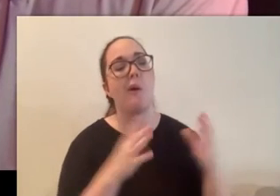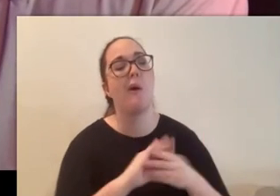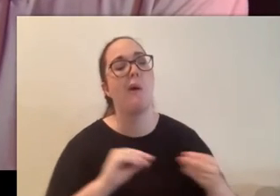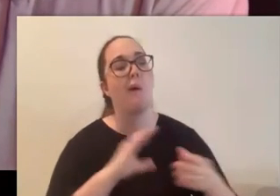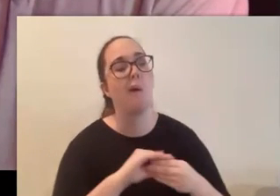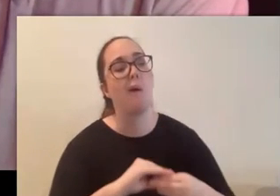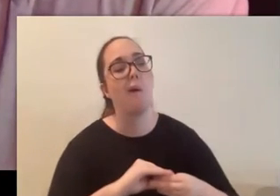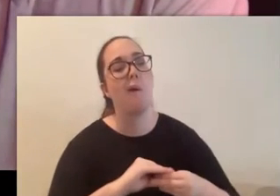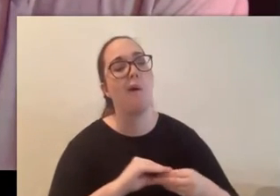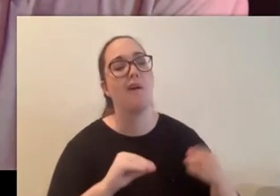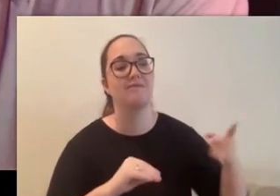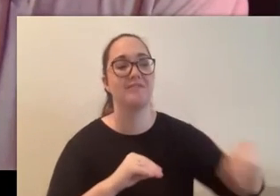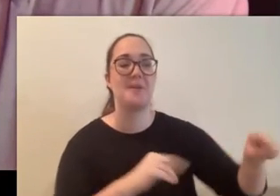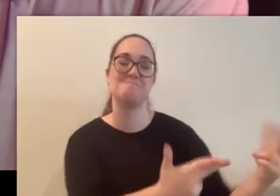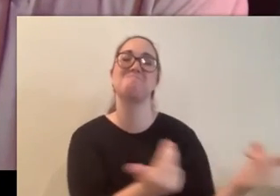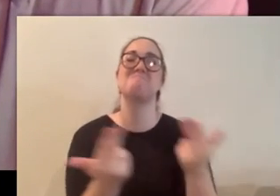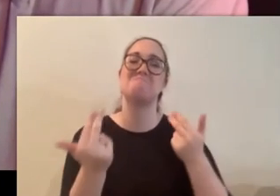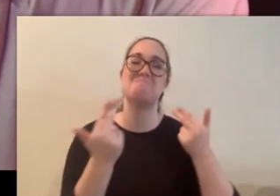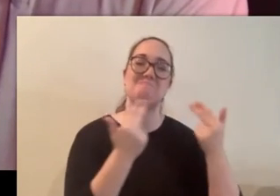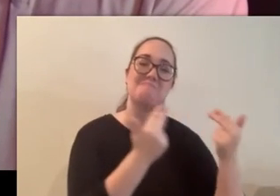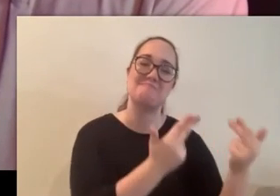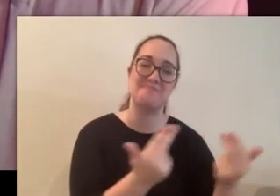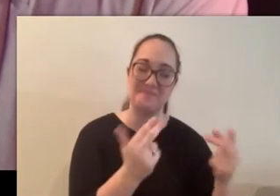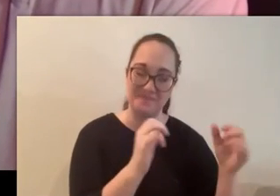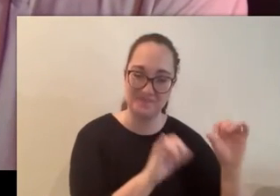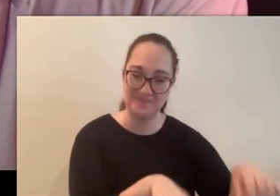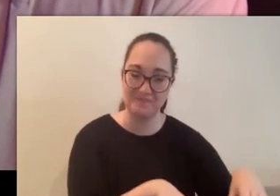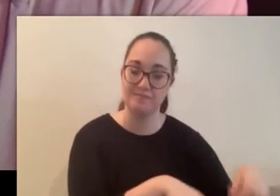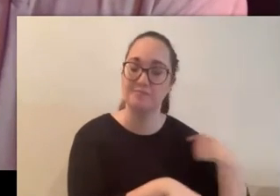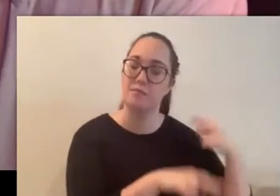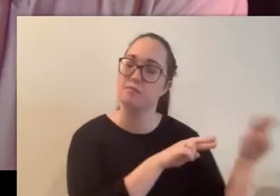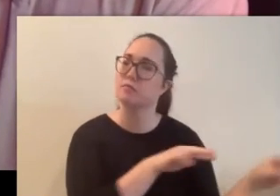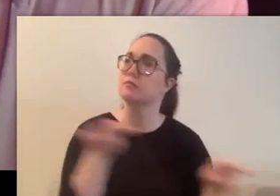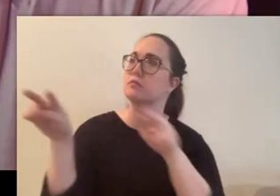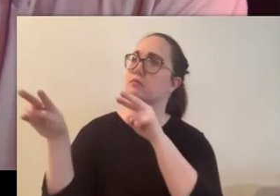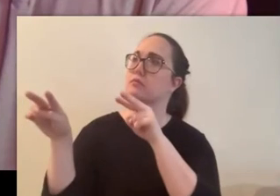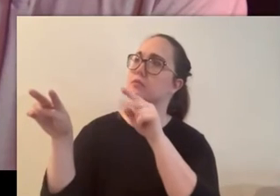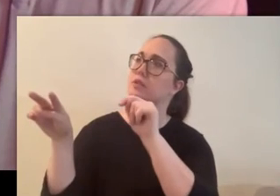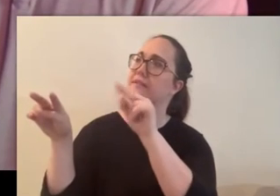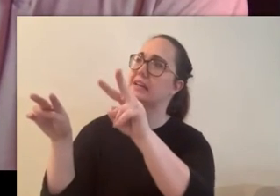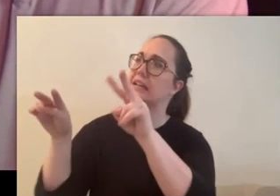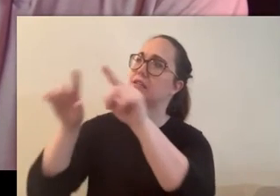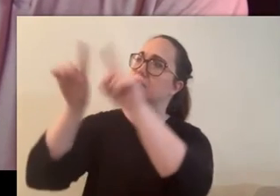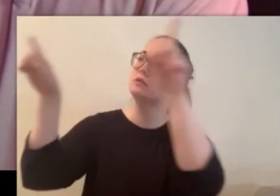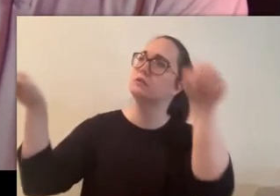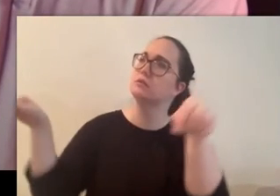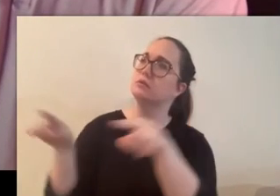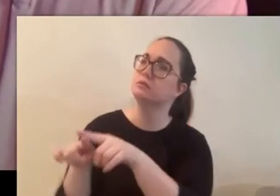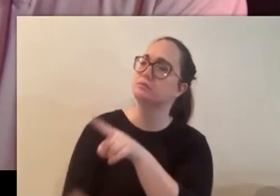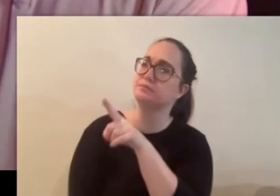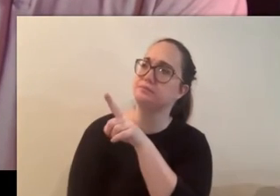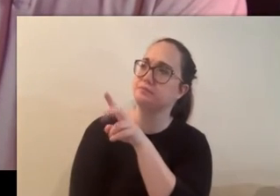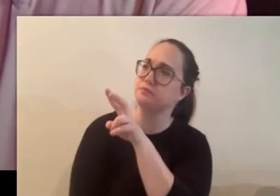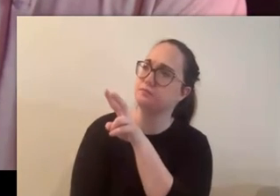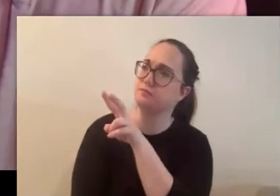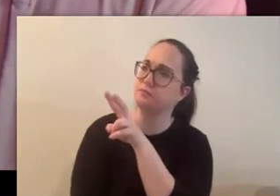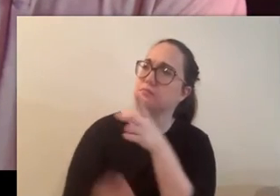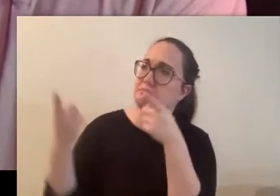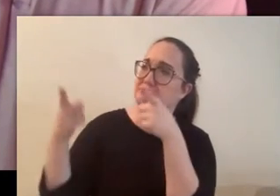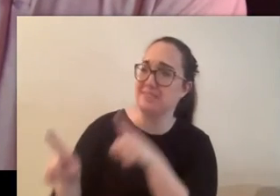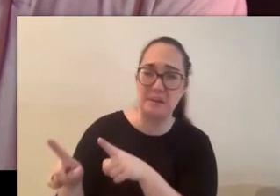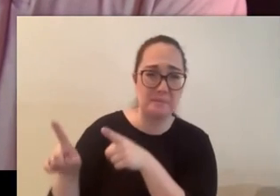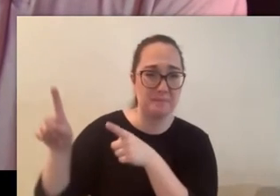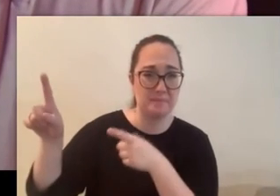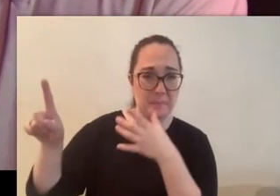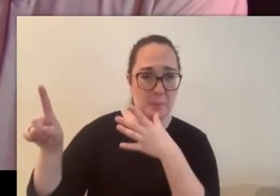the news playing over the tv playing over the bar caught my eye apparently there was a body of a woman that was found